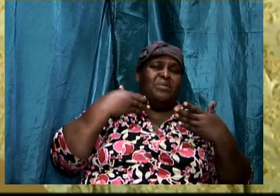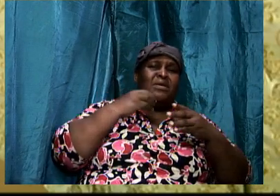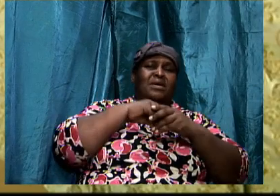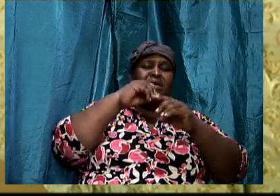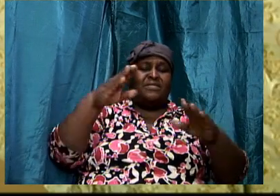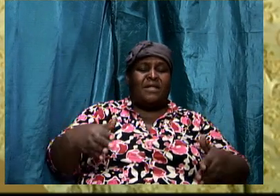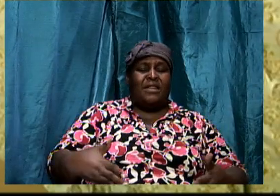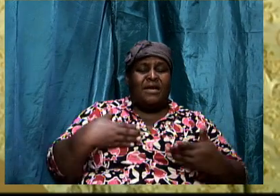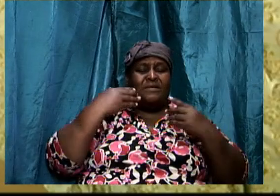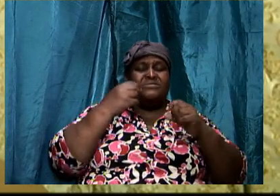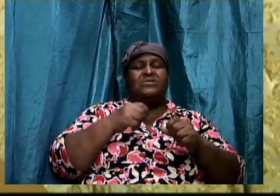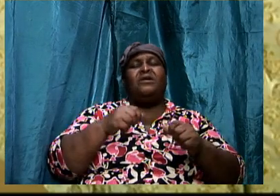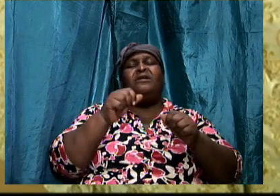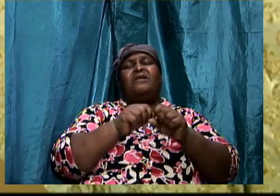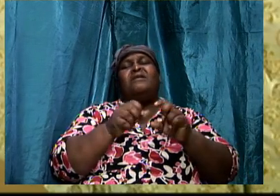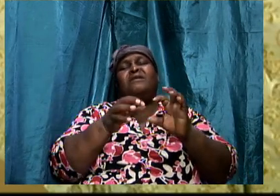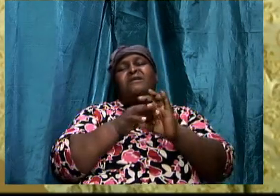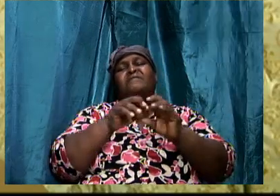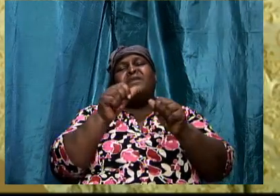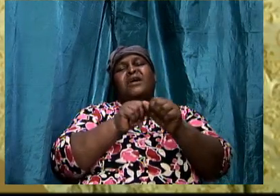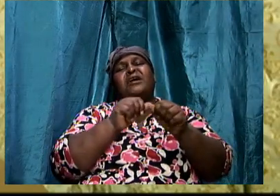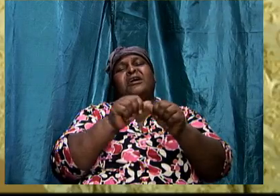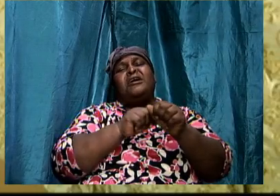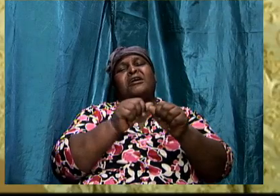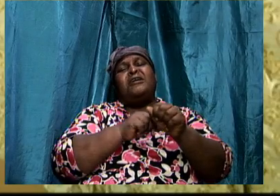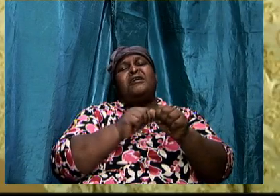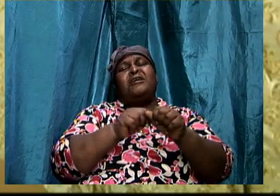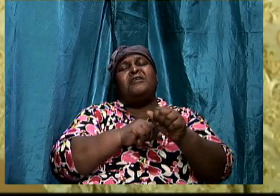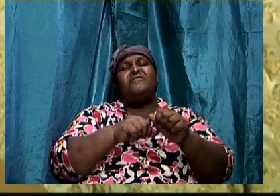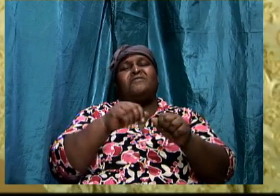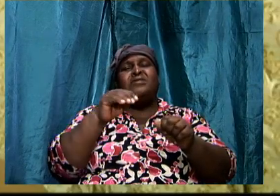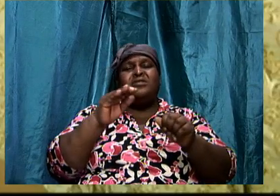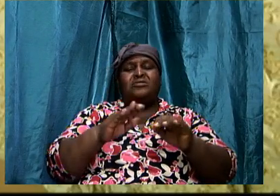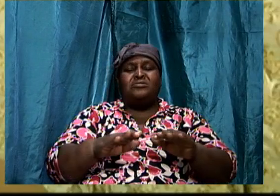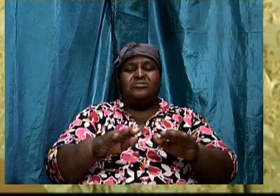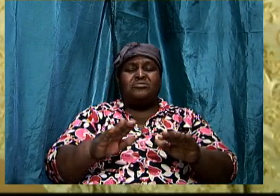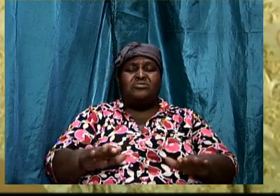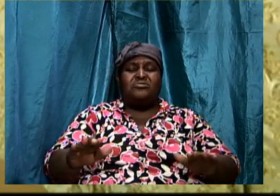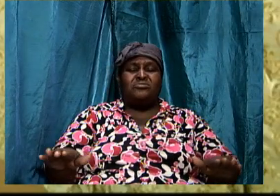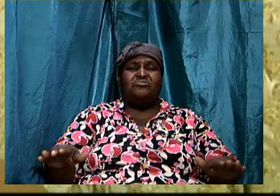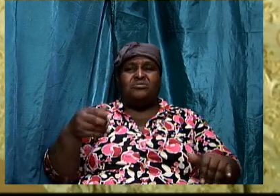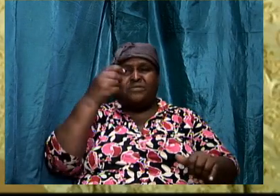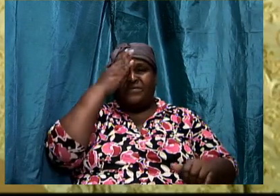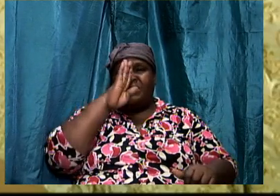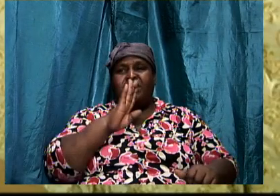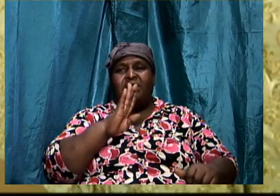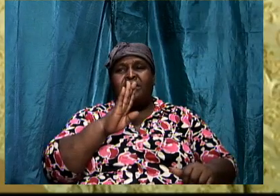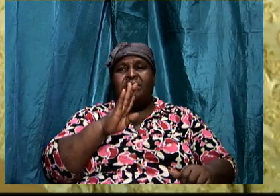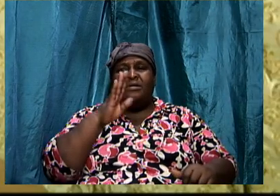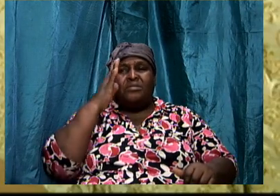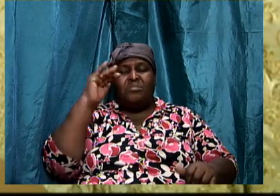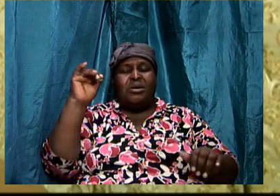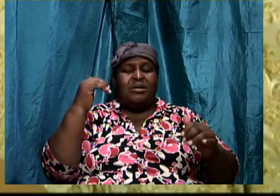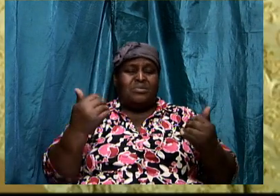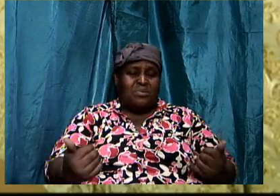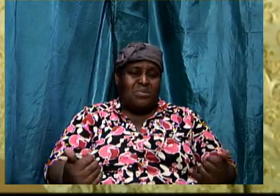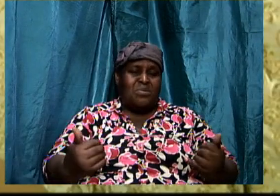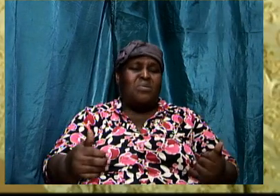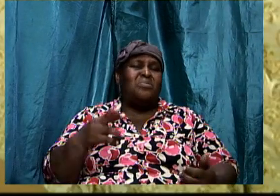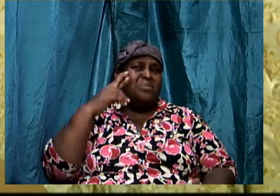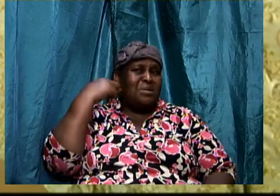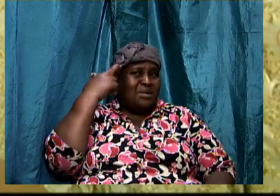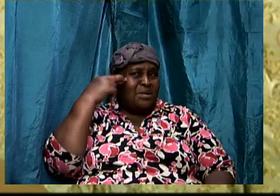every single child of God. By now, we will realize that an